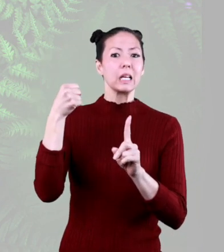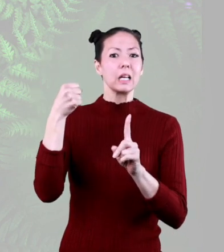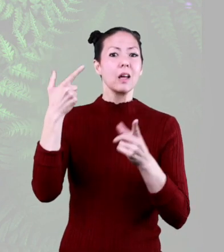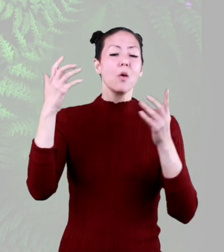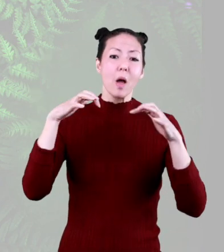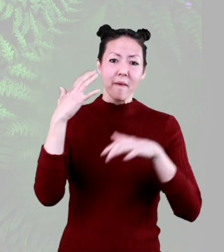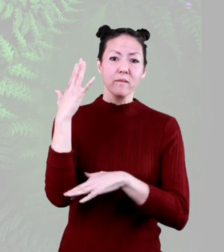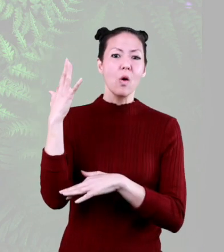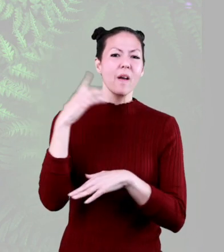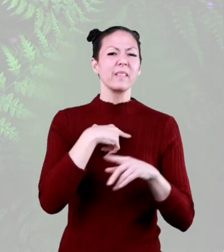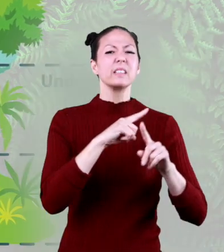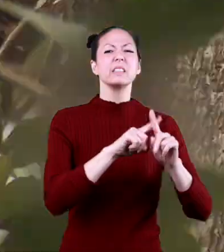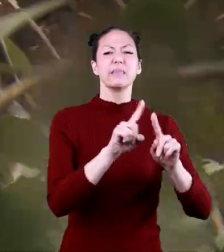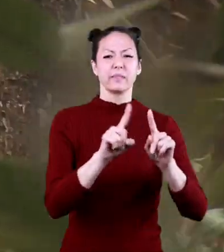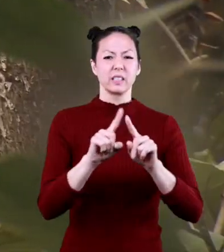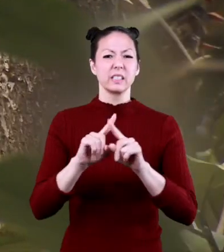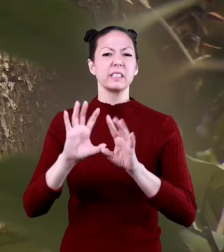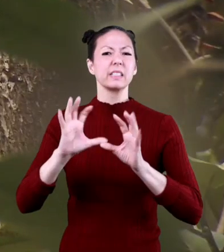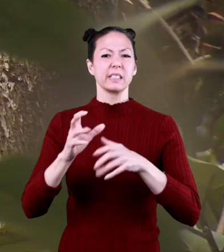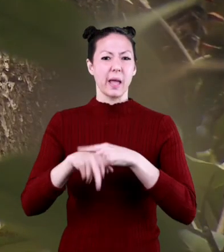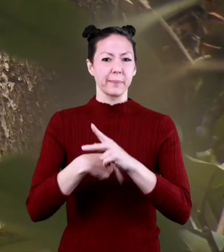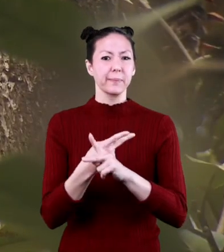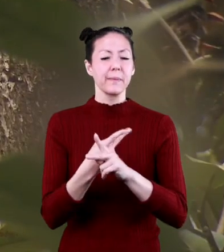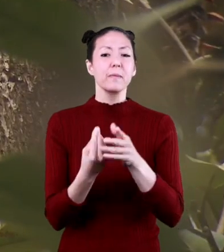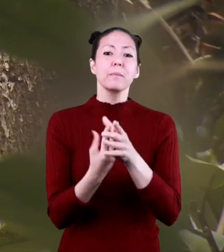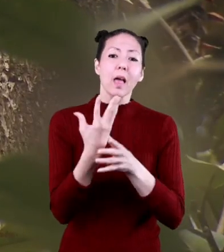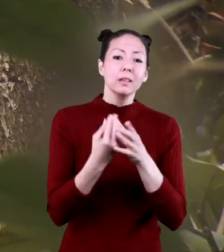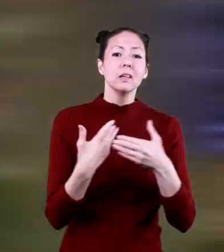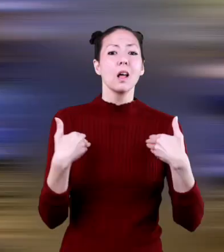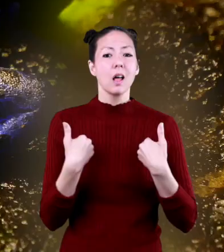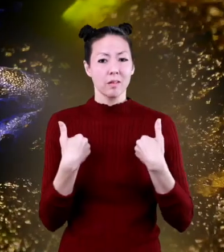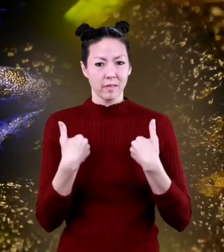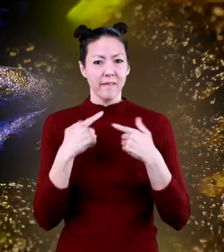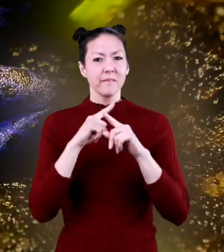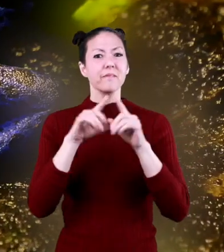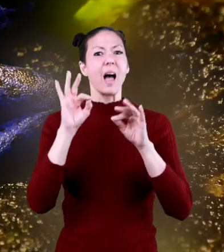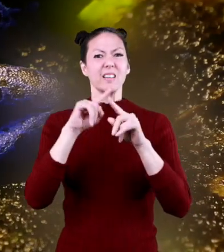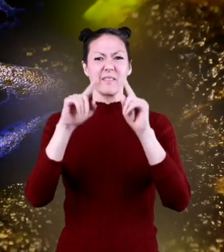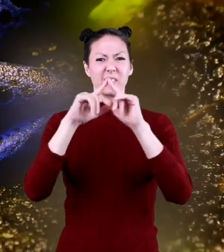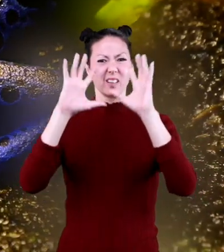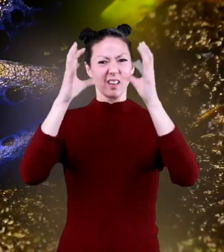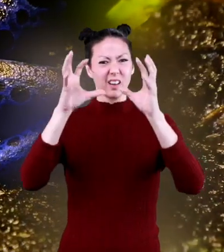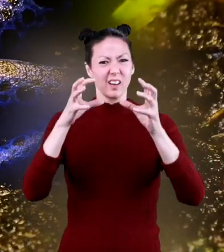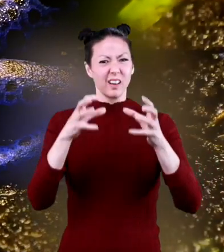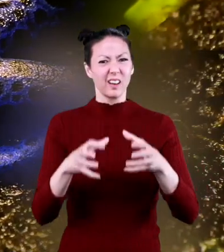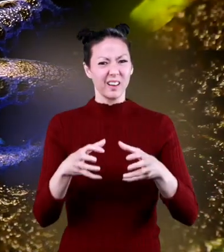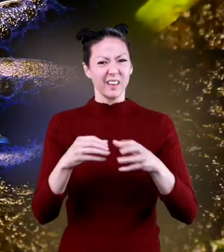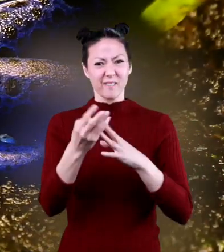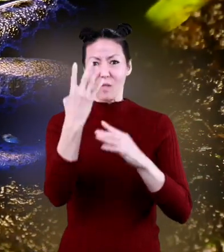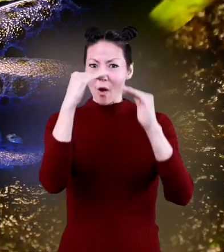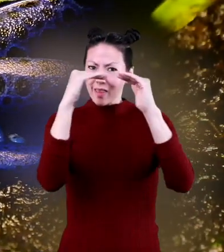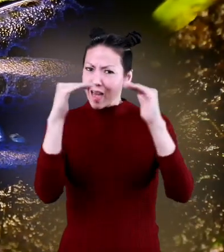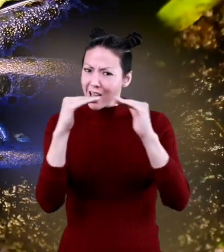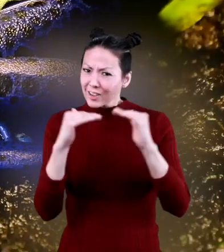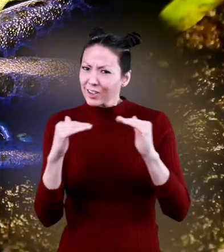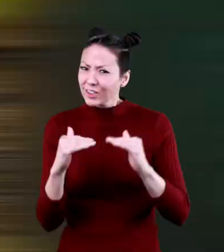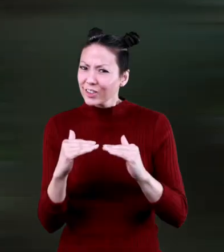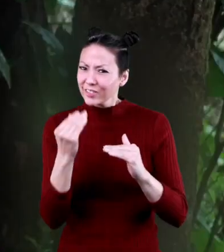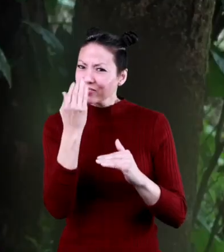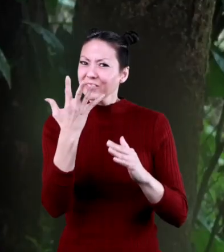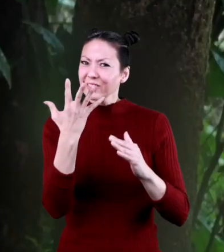rainfall. And, different types of plants and animals are found on each layer.